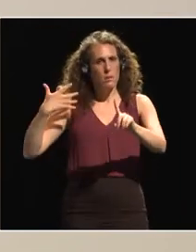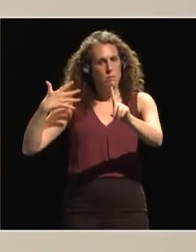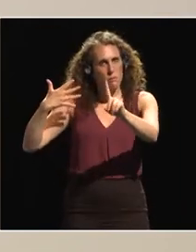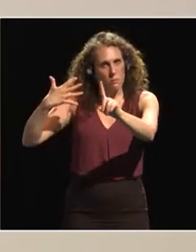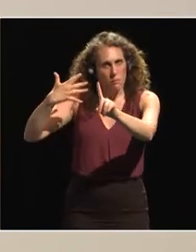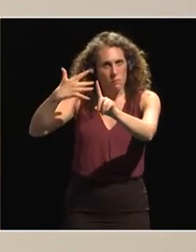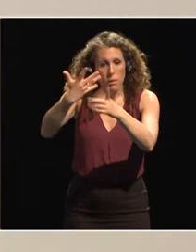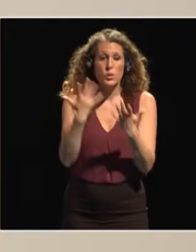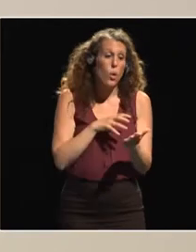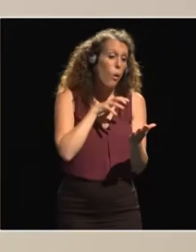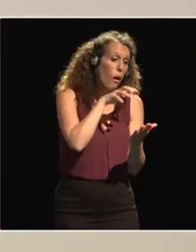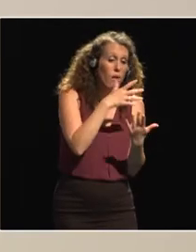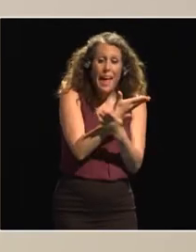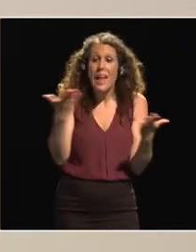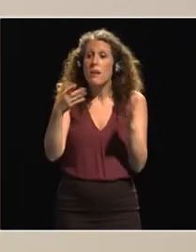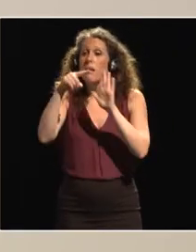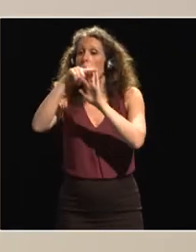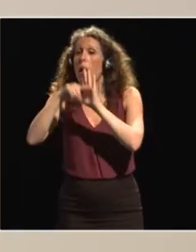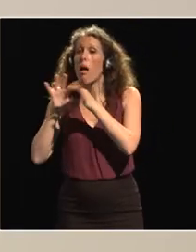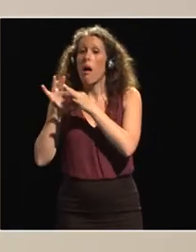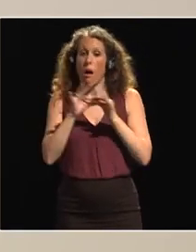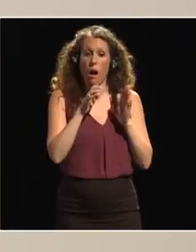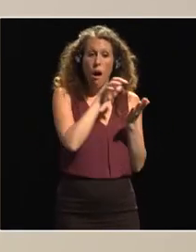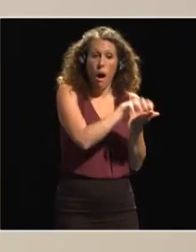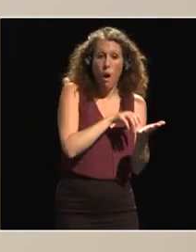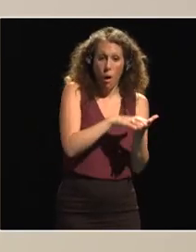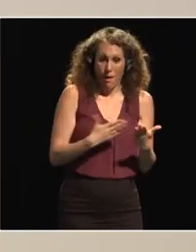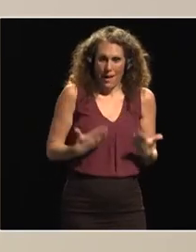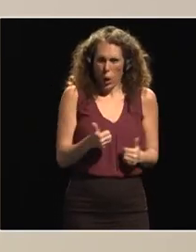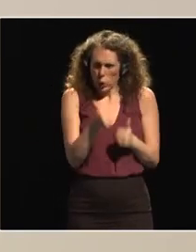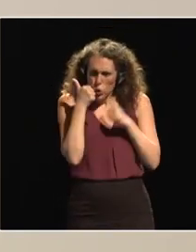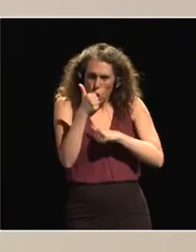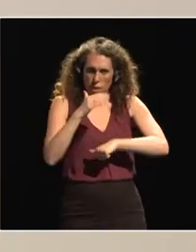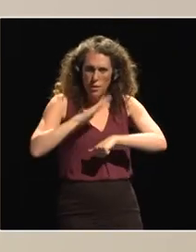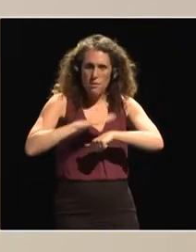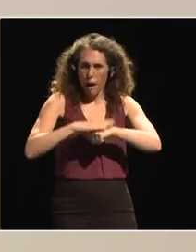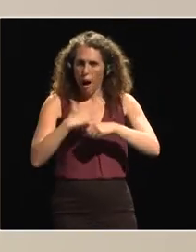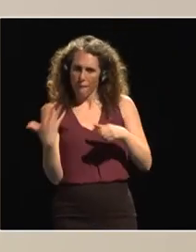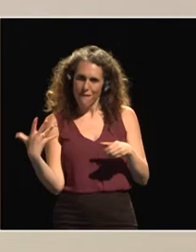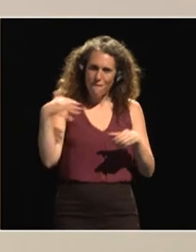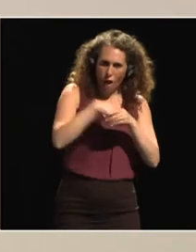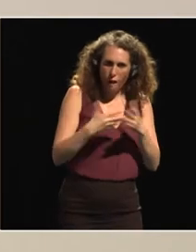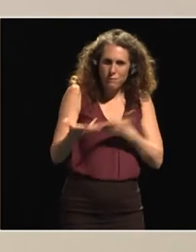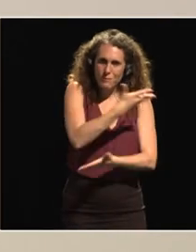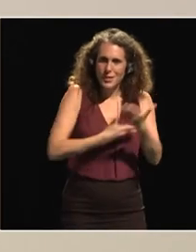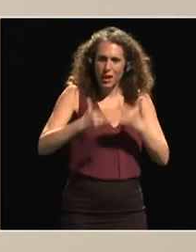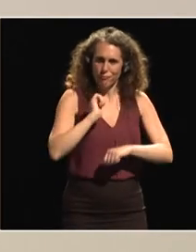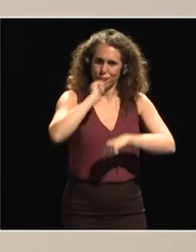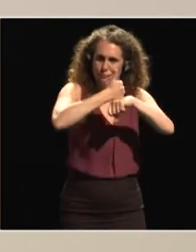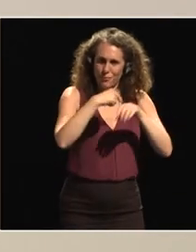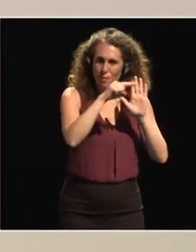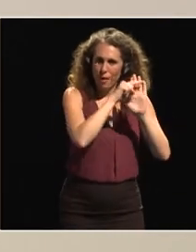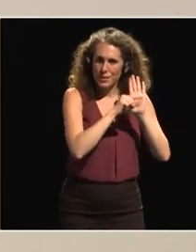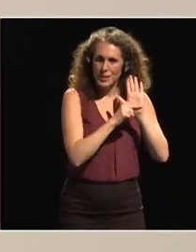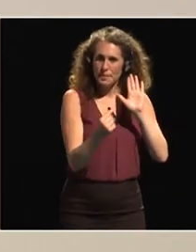agriculture and our policy in agriculture an opportunity to be part of the solution in the